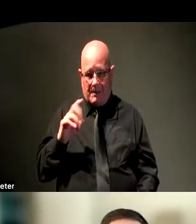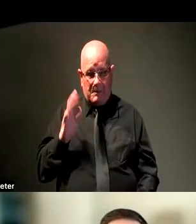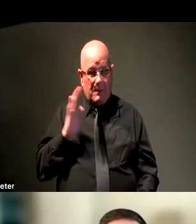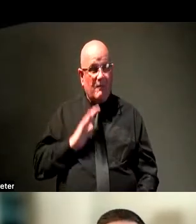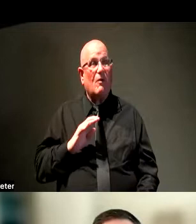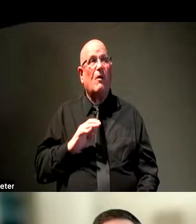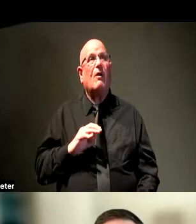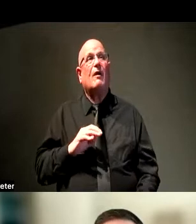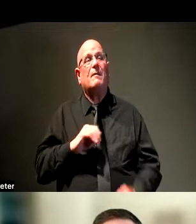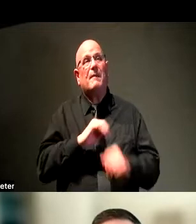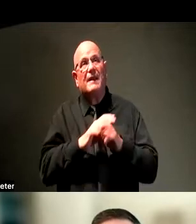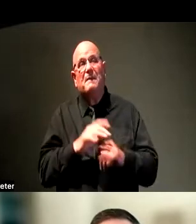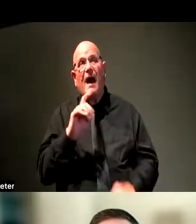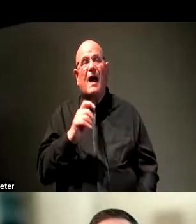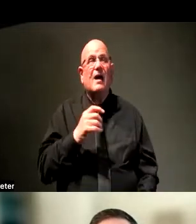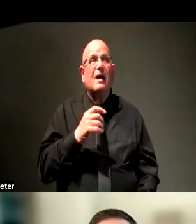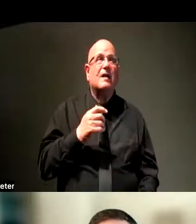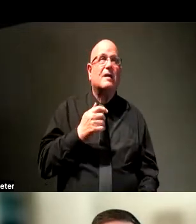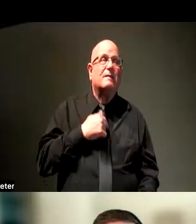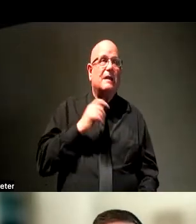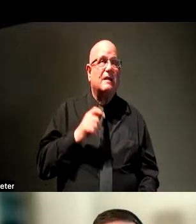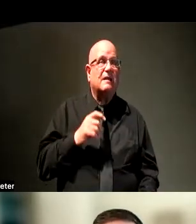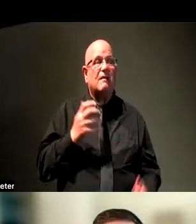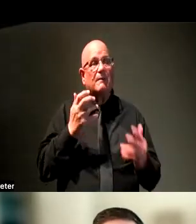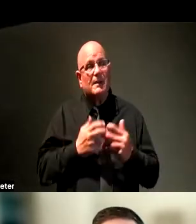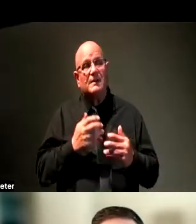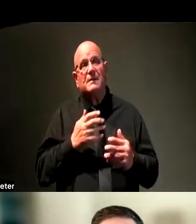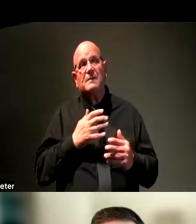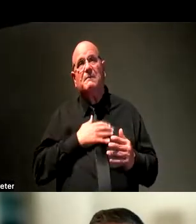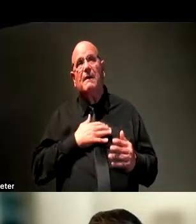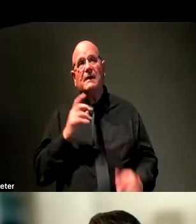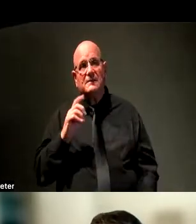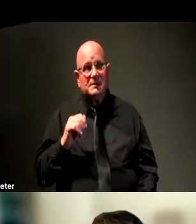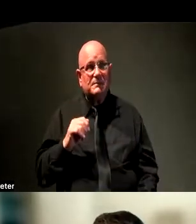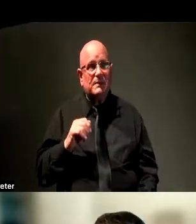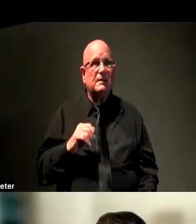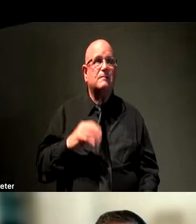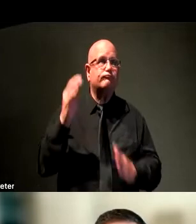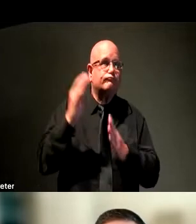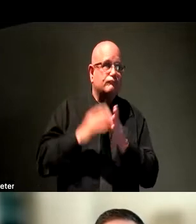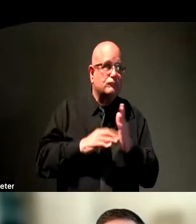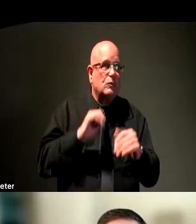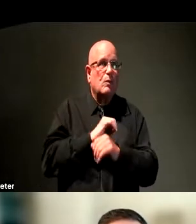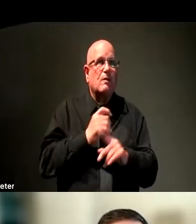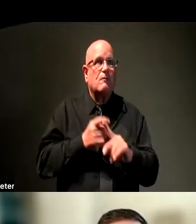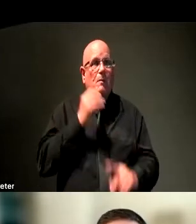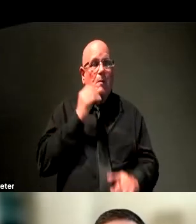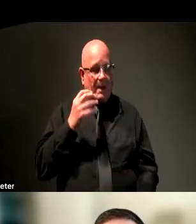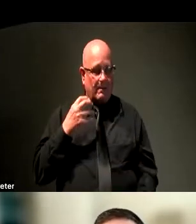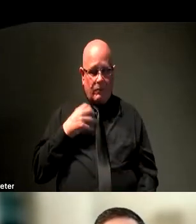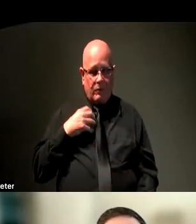an accommodation based on they're having a disability, and that accommodation request was to work from home, many, many employers would